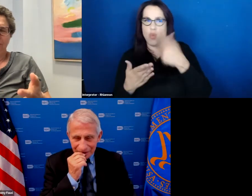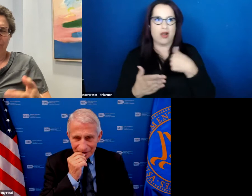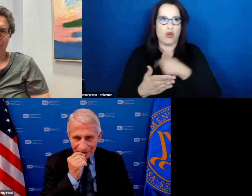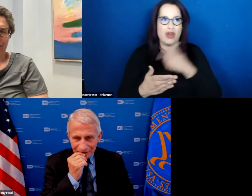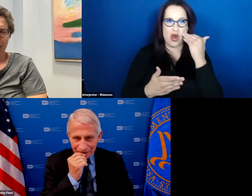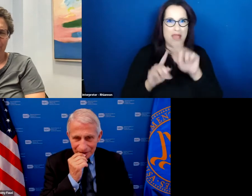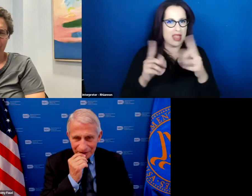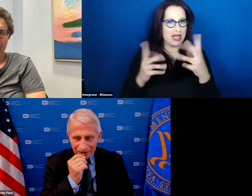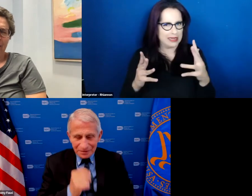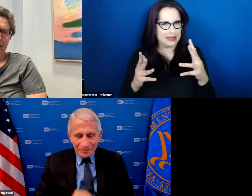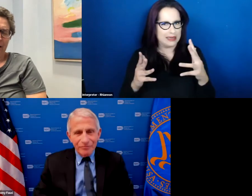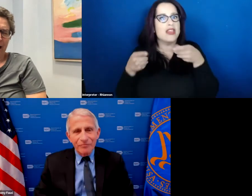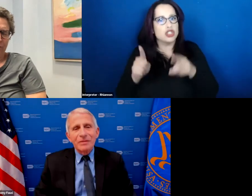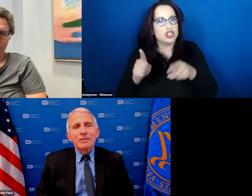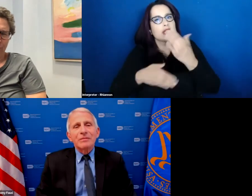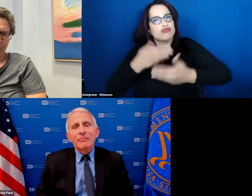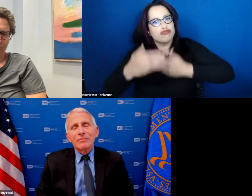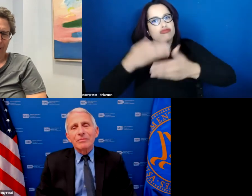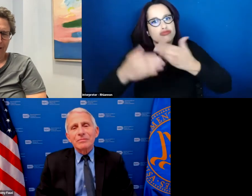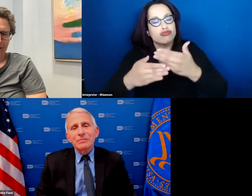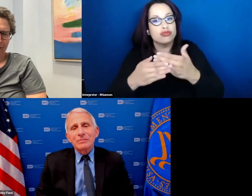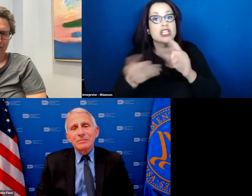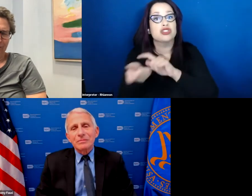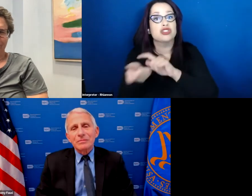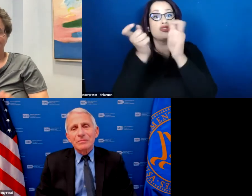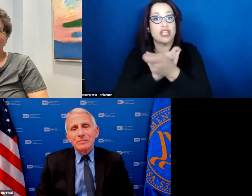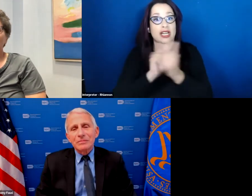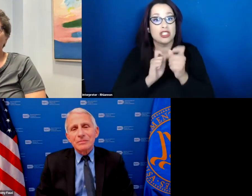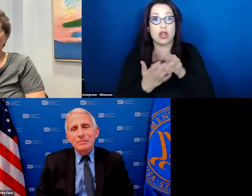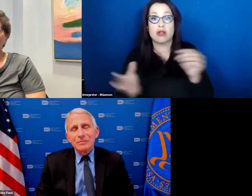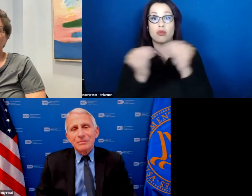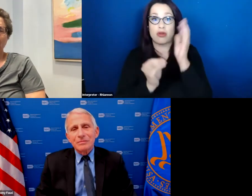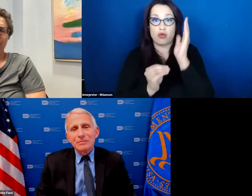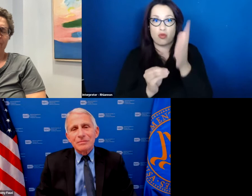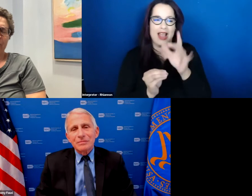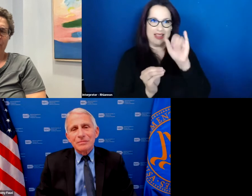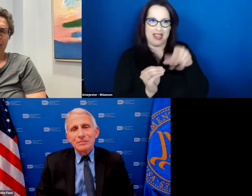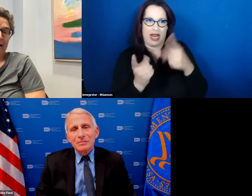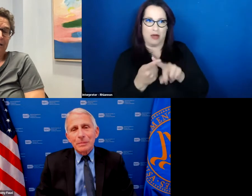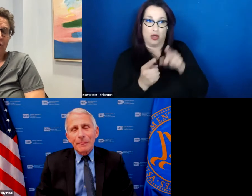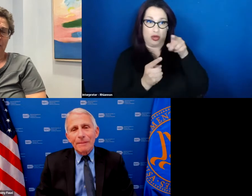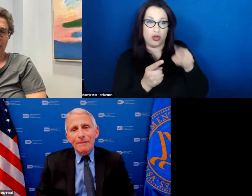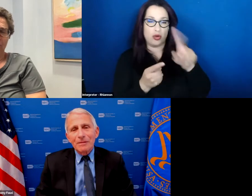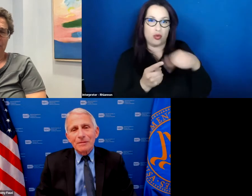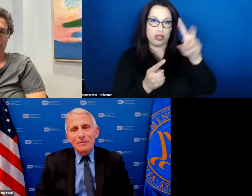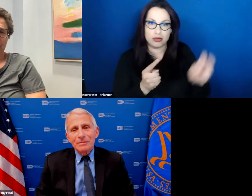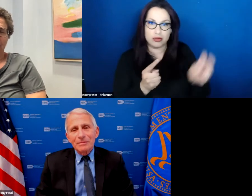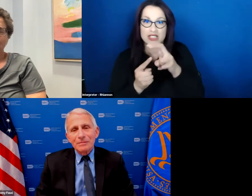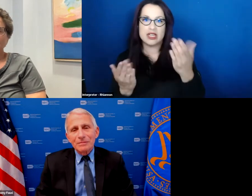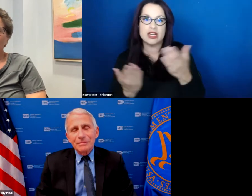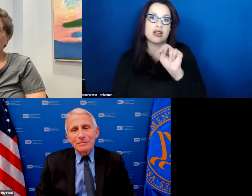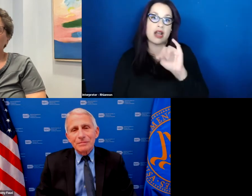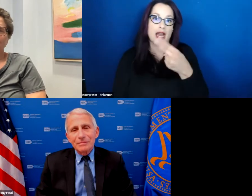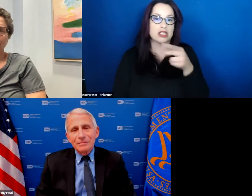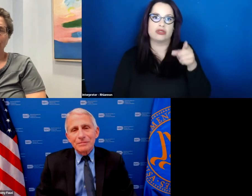which is really what happened uh as you were making your transition here to to nih and and really getting